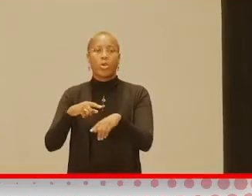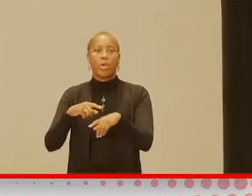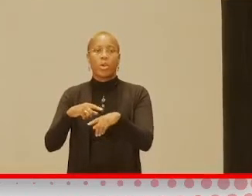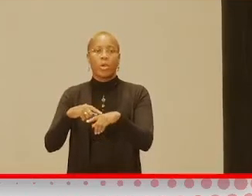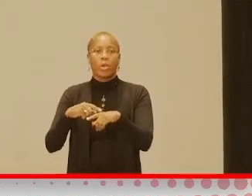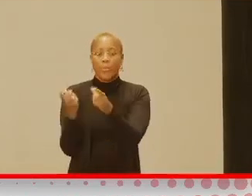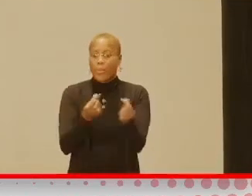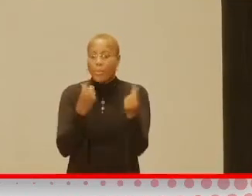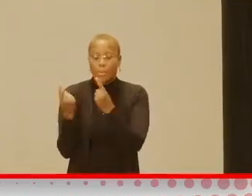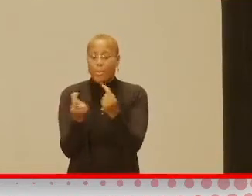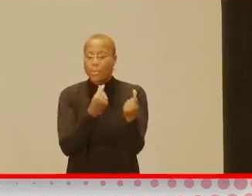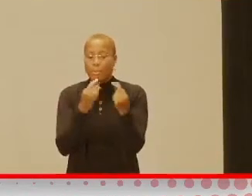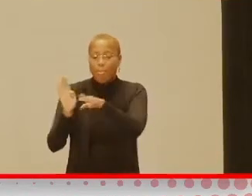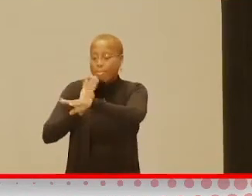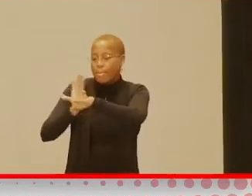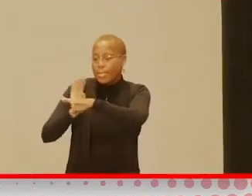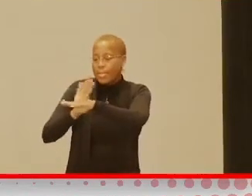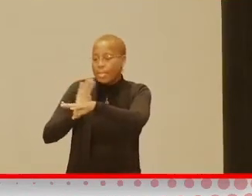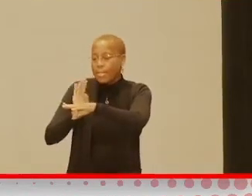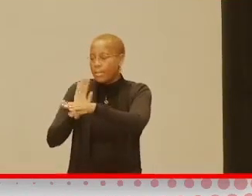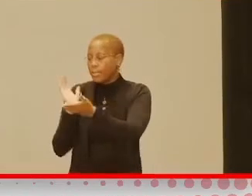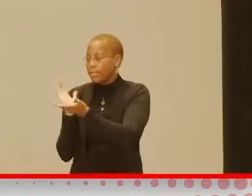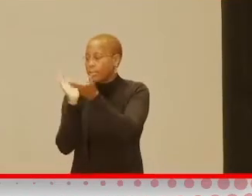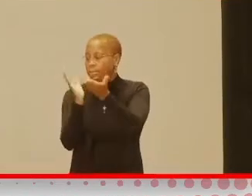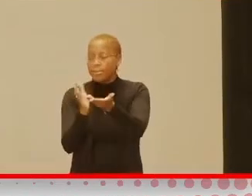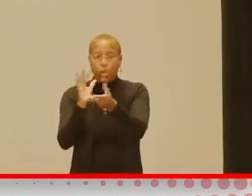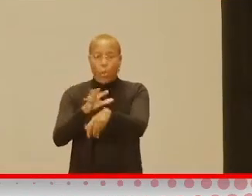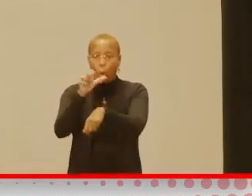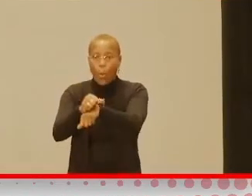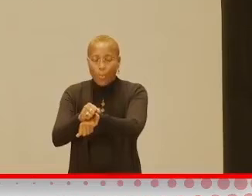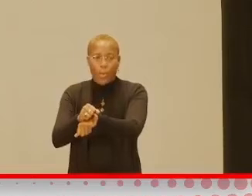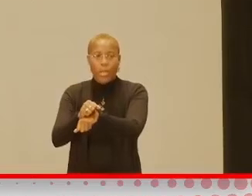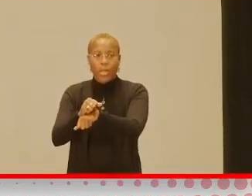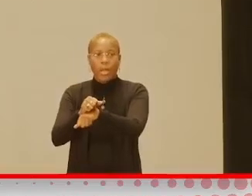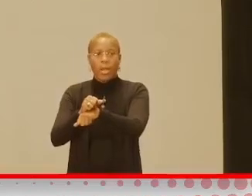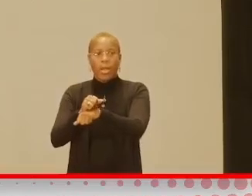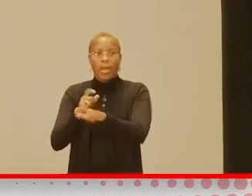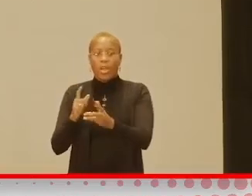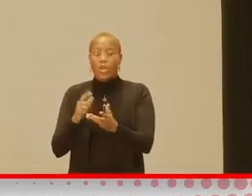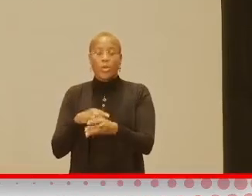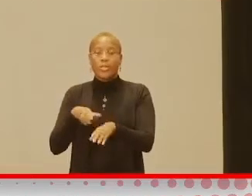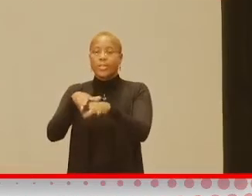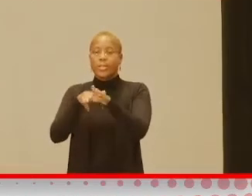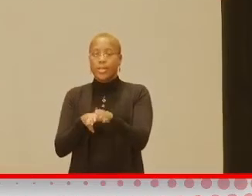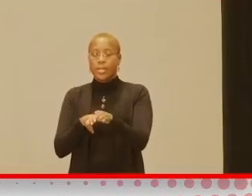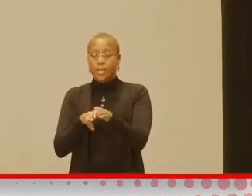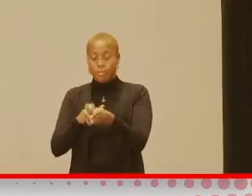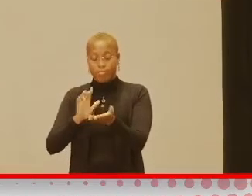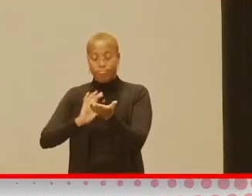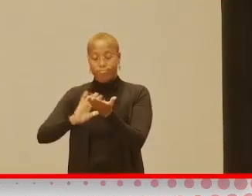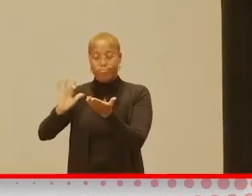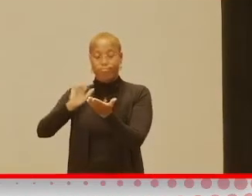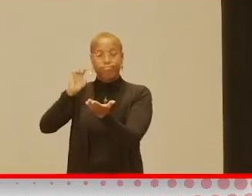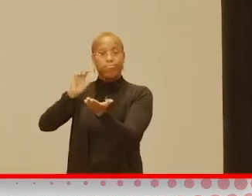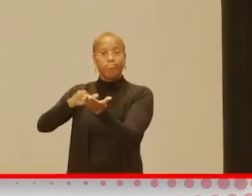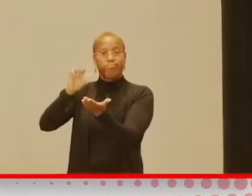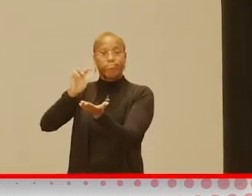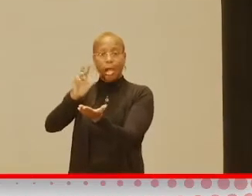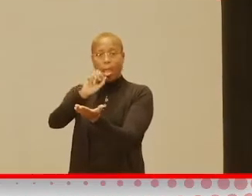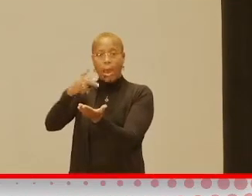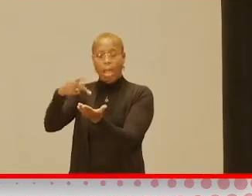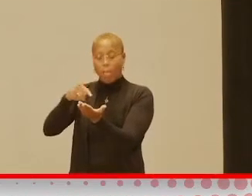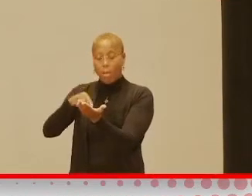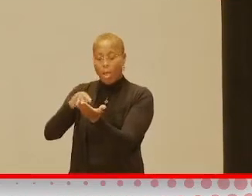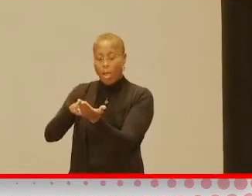and you're, you know, taking your child to appointments and things like that. You know, you can sit there and call up this app and, you know,